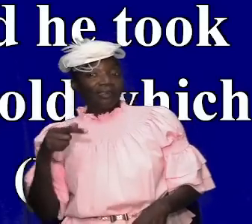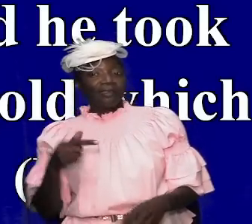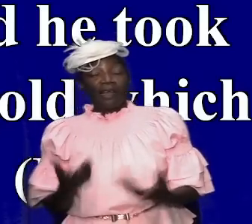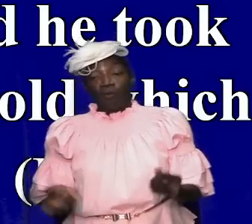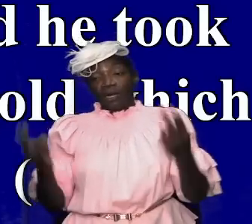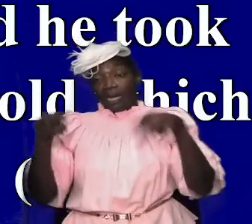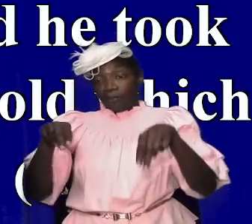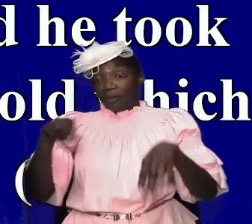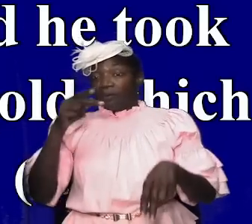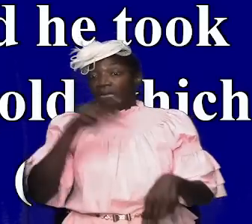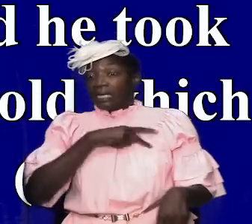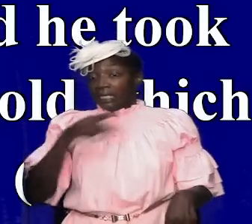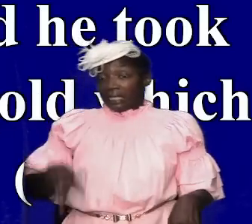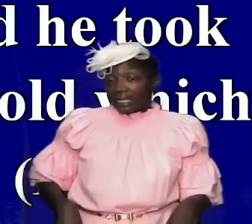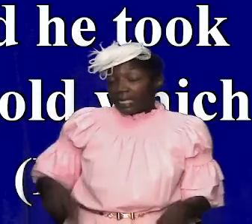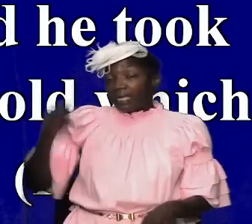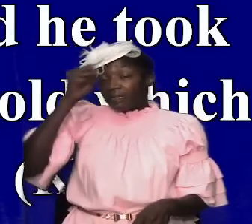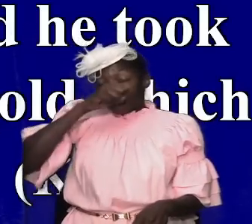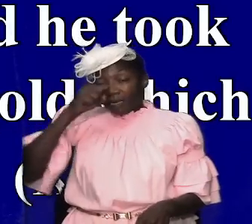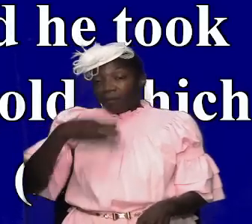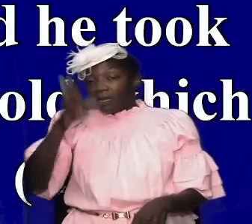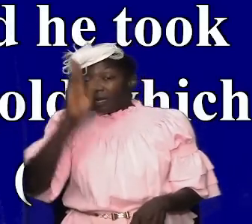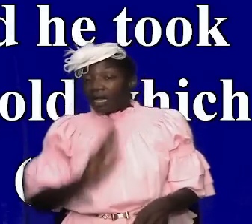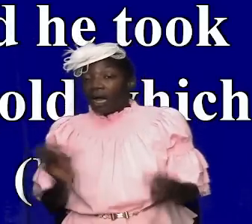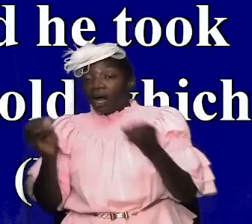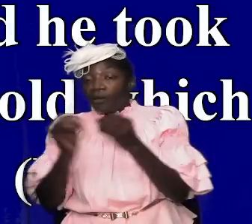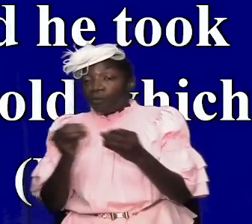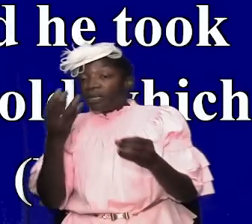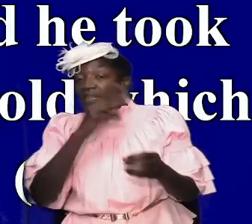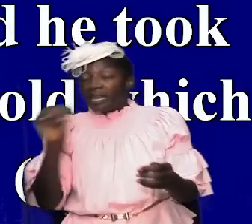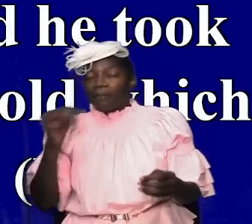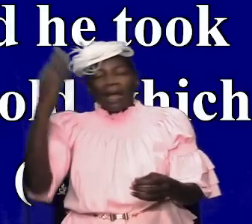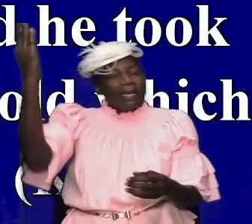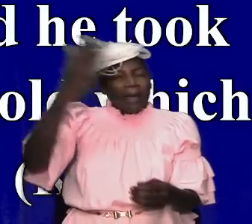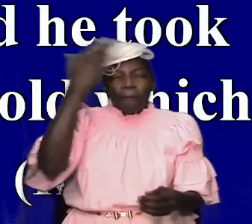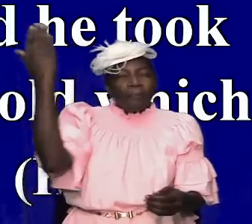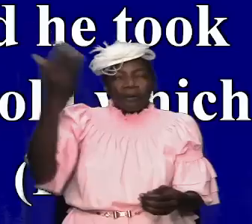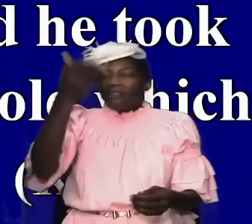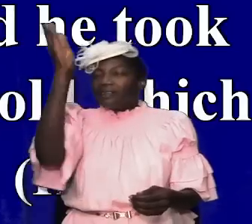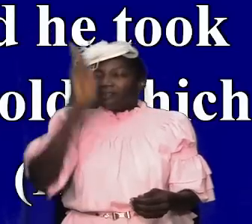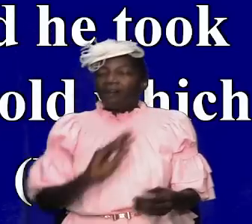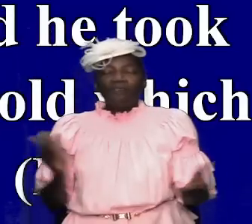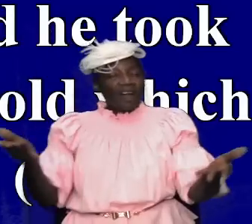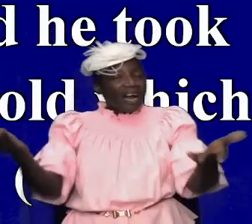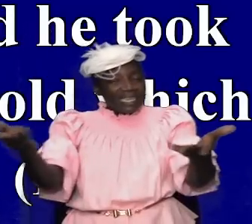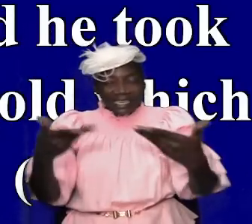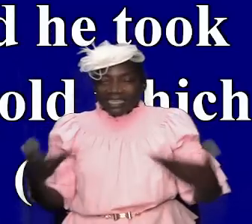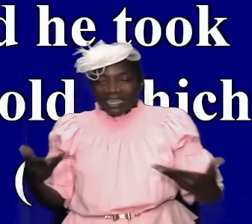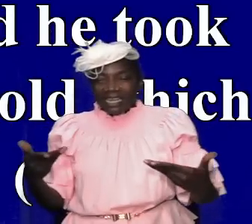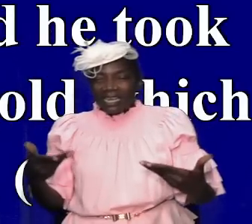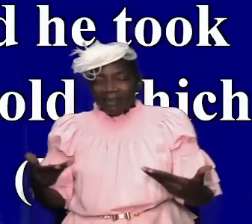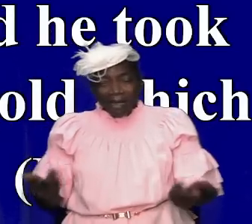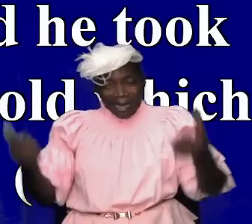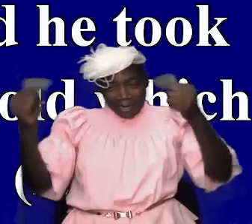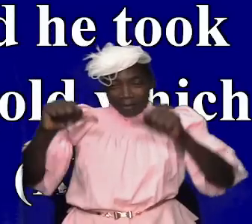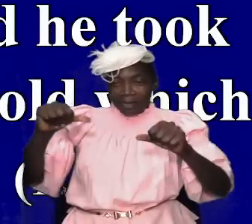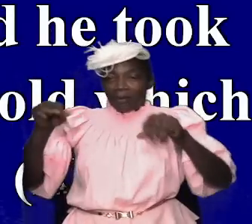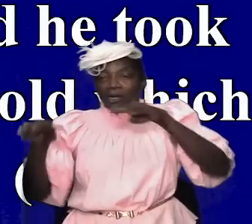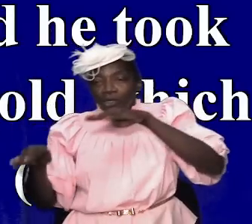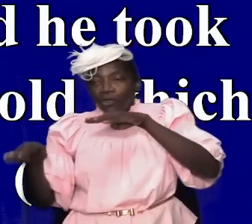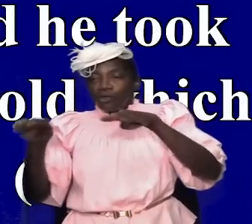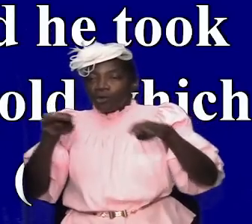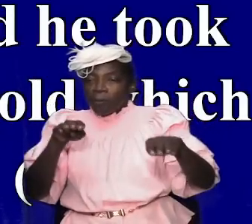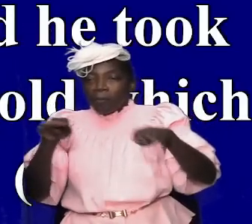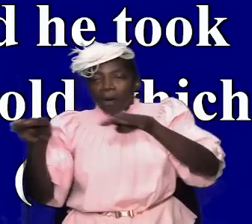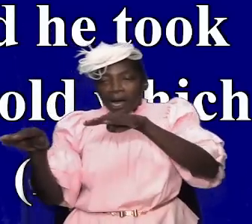with king solomon as he went god was with him the presence of god was there and he was able to march have